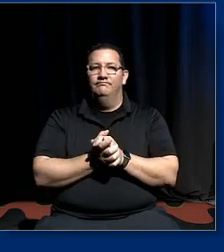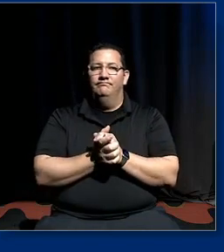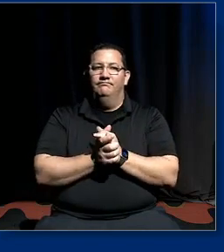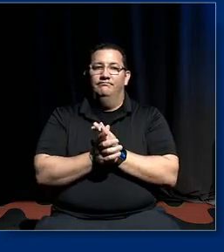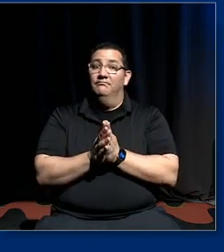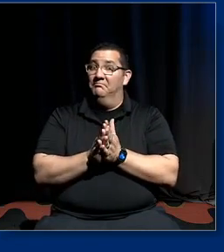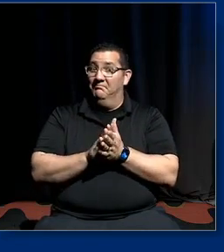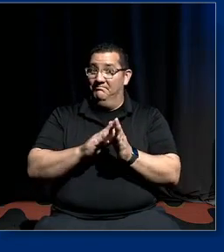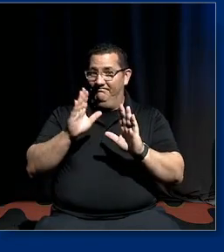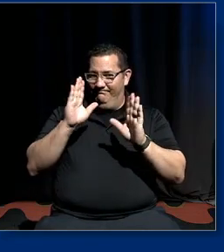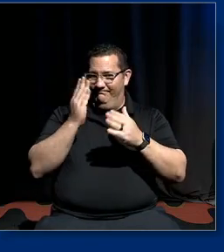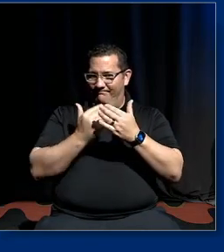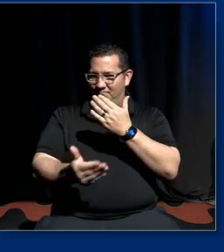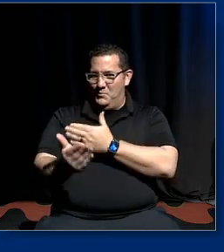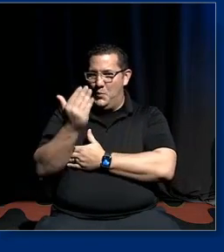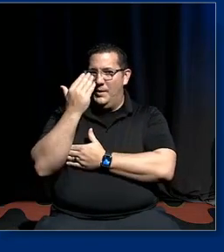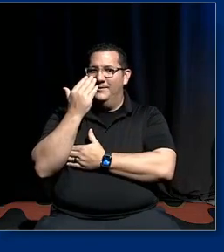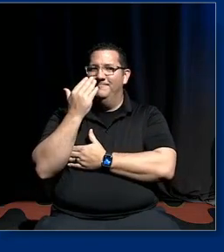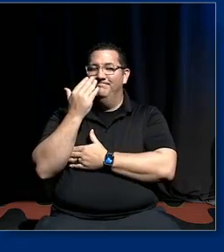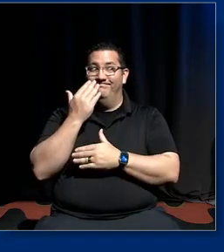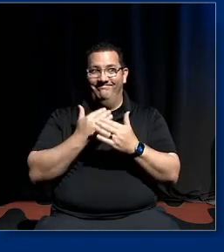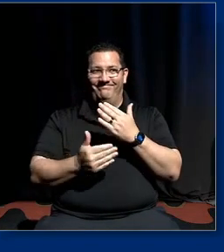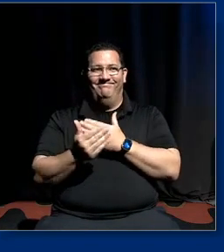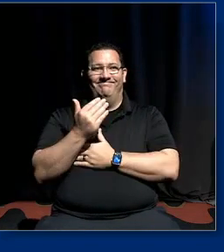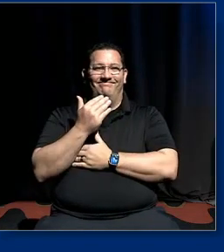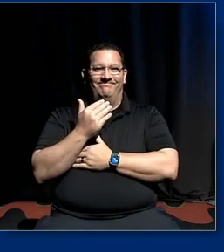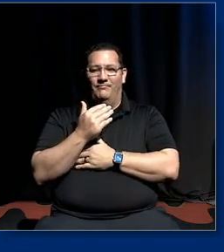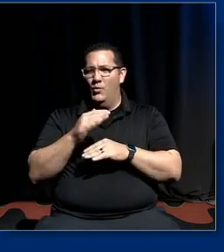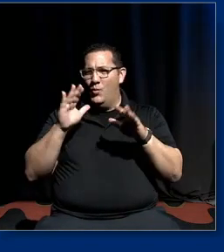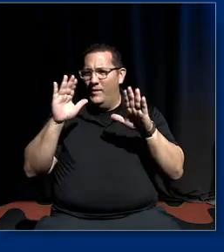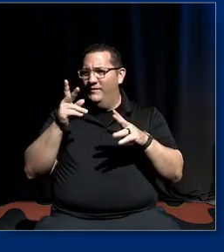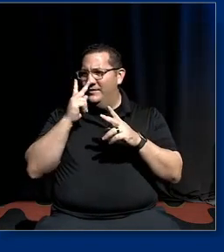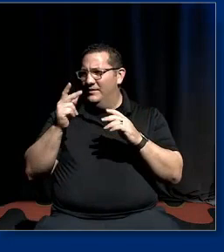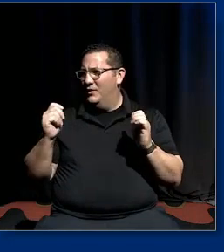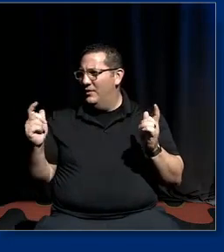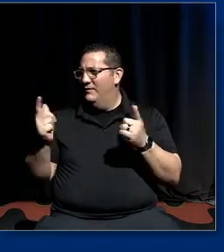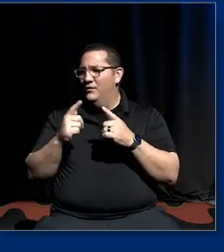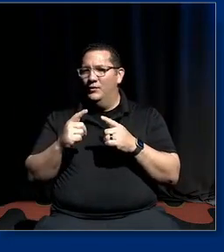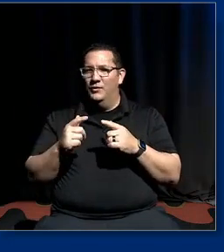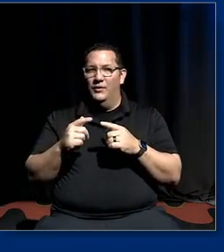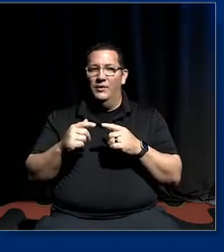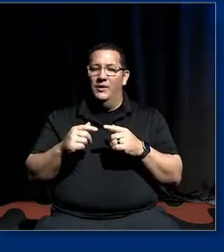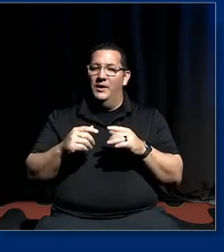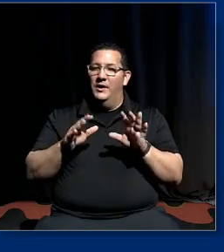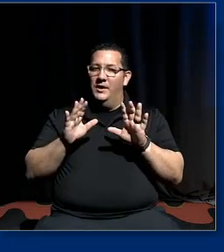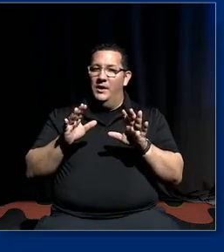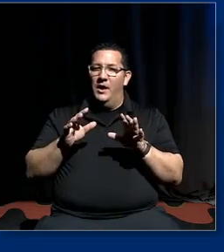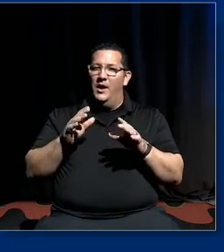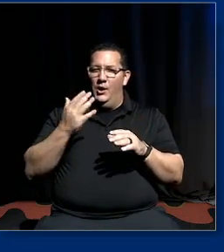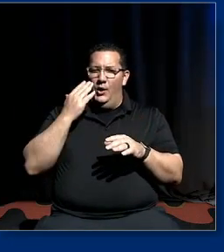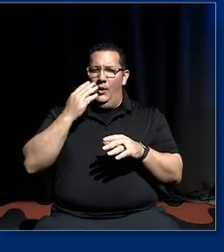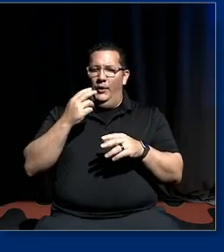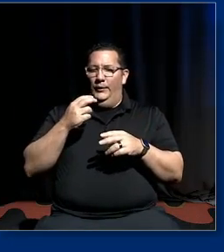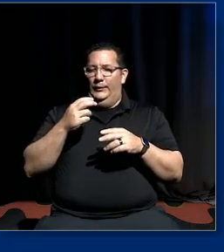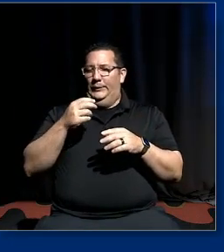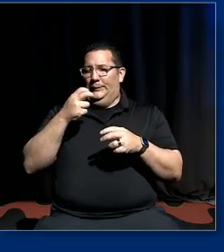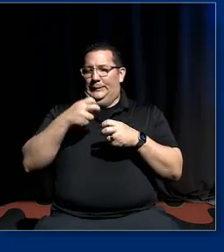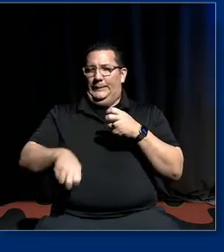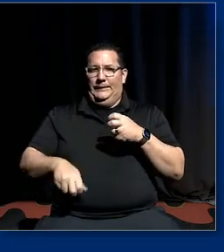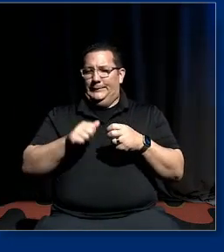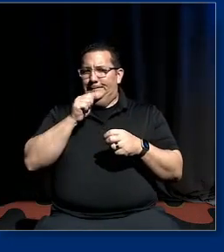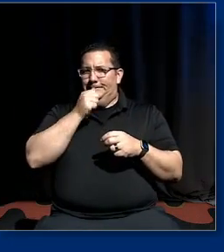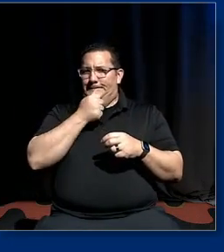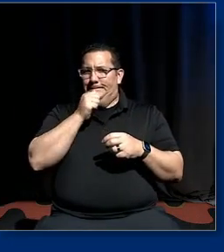good morning good morning it's wonderful to to see you all in the cruel and unusual punishment of getting up um getting up